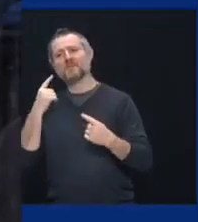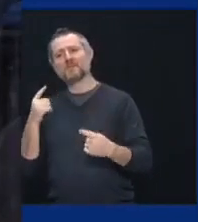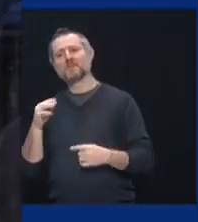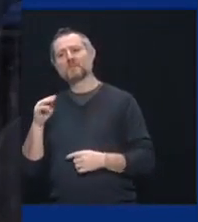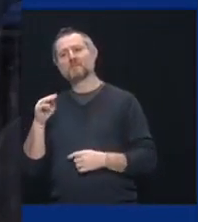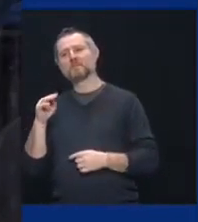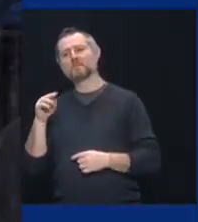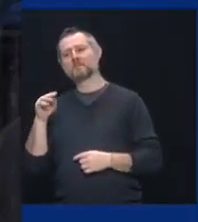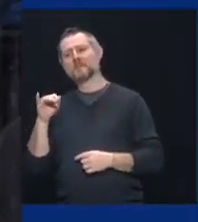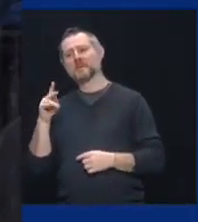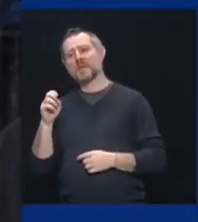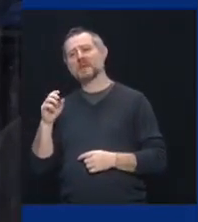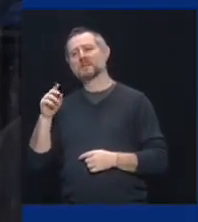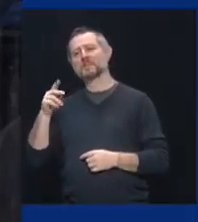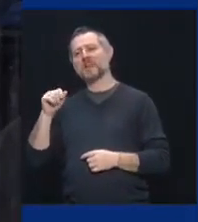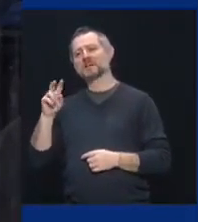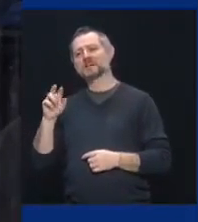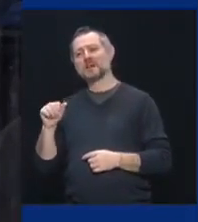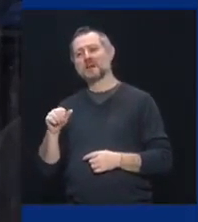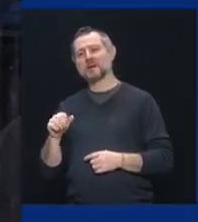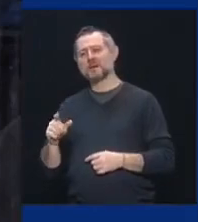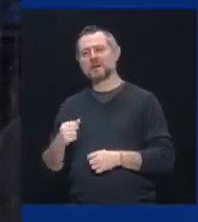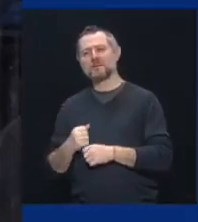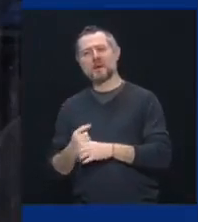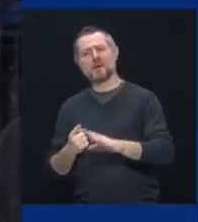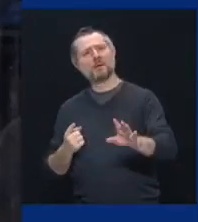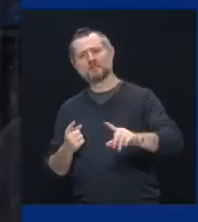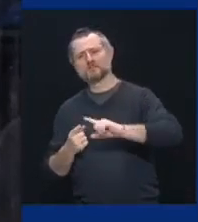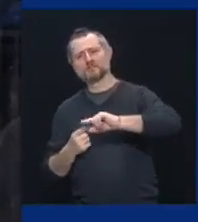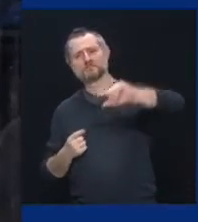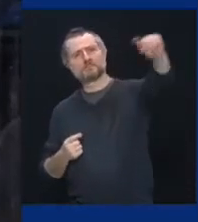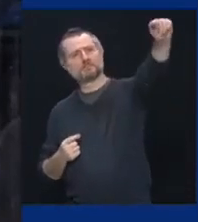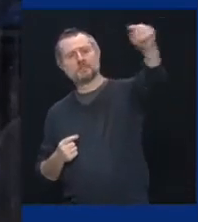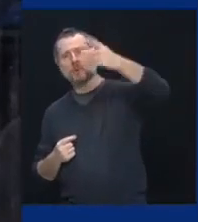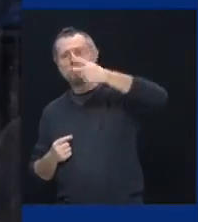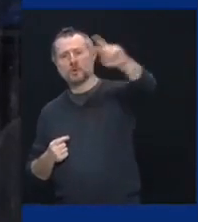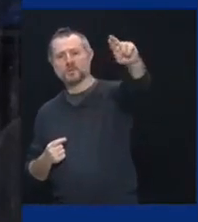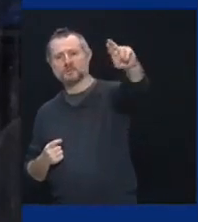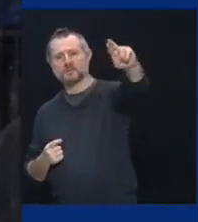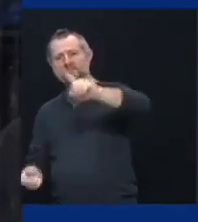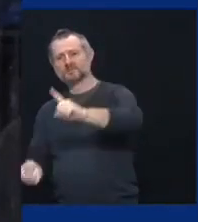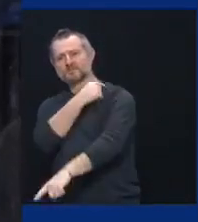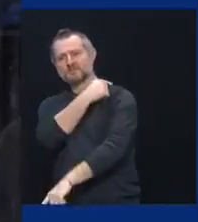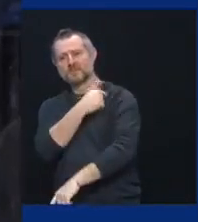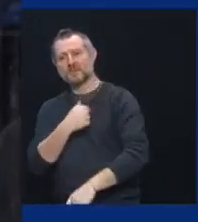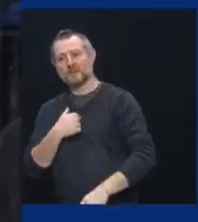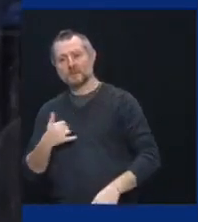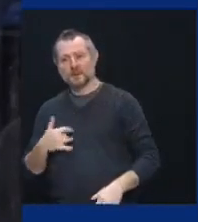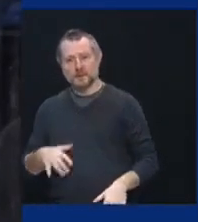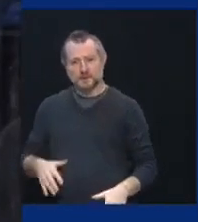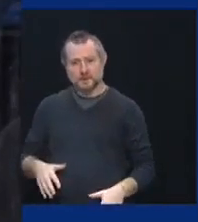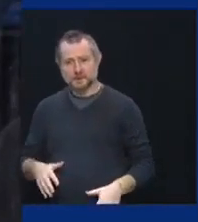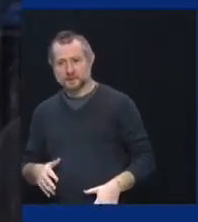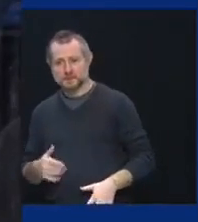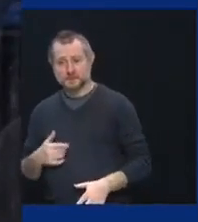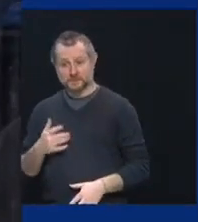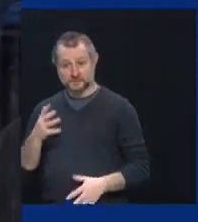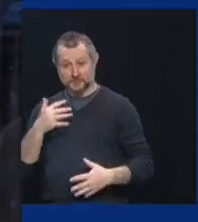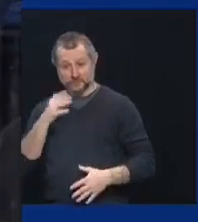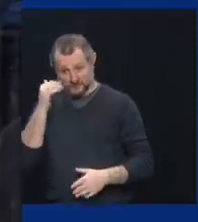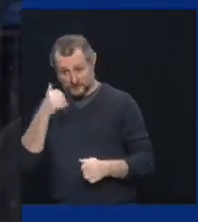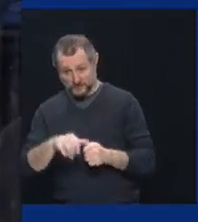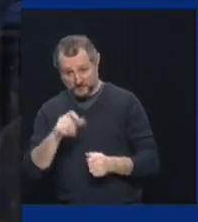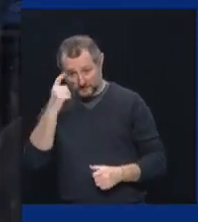the, how scared we were and nervous. And as you said, governor about, you know, would we ever rebuild and we ever come back? Of course we did. Um, but I